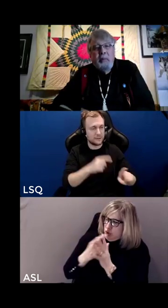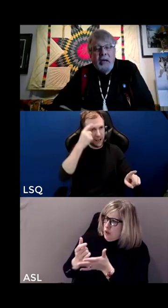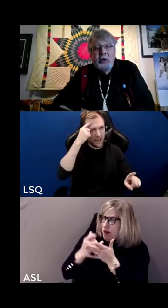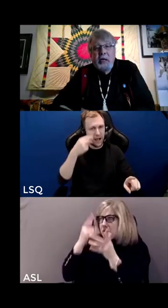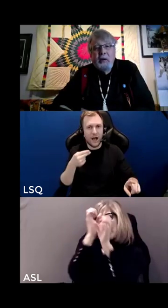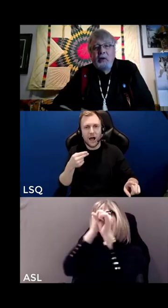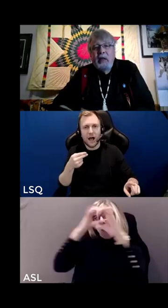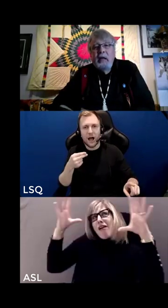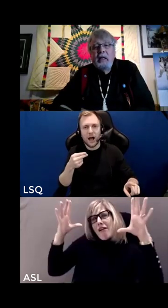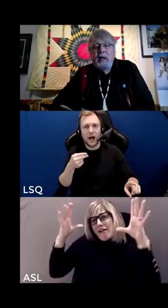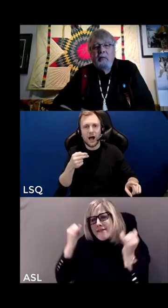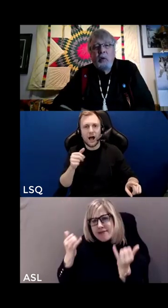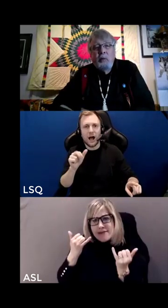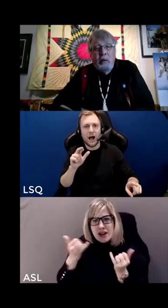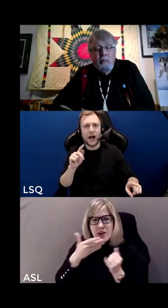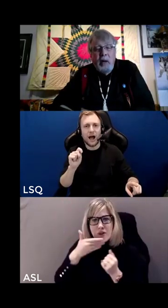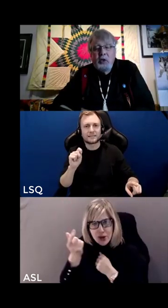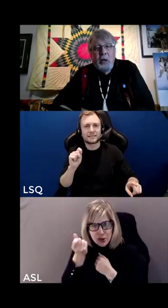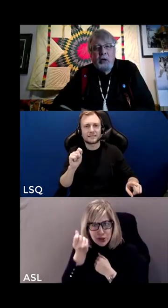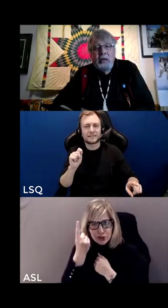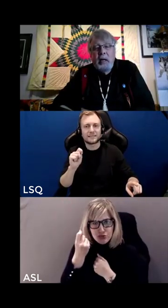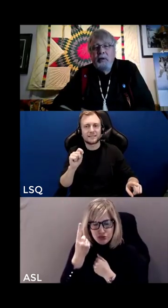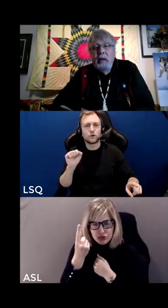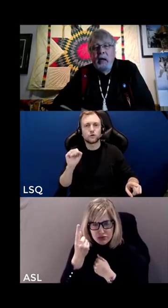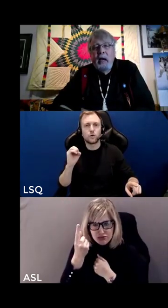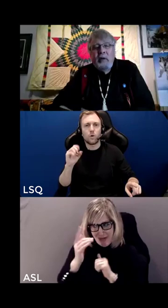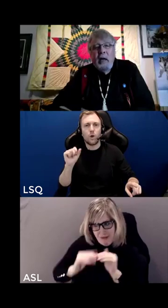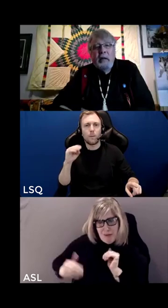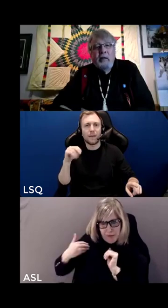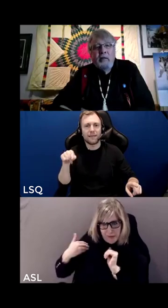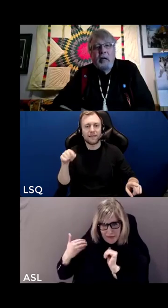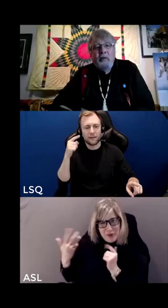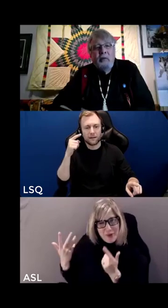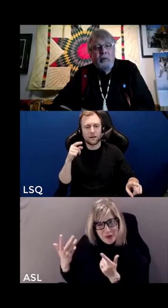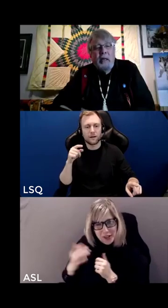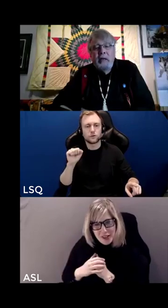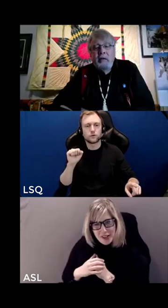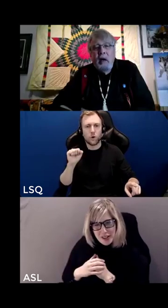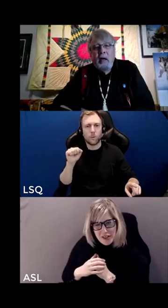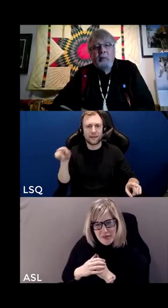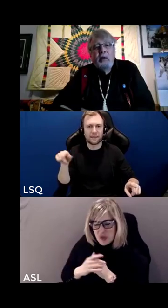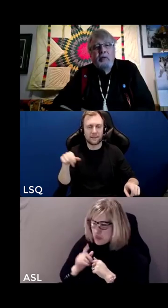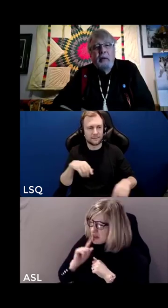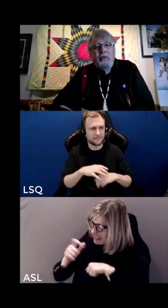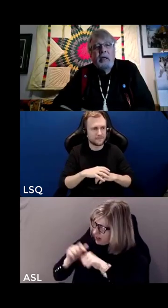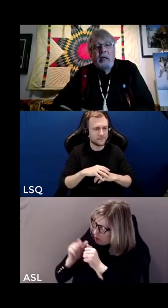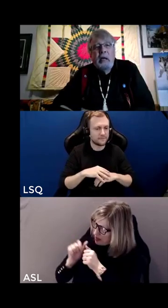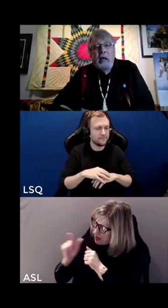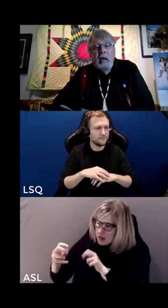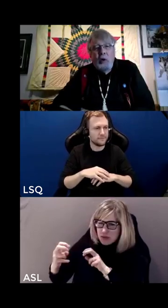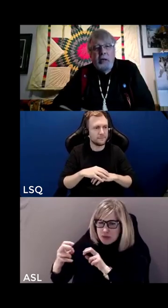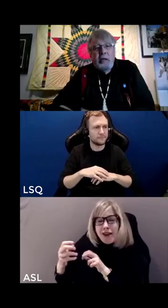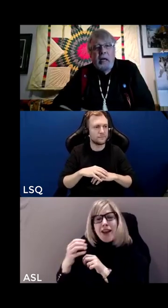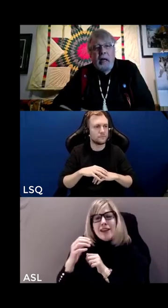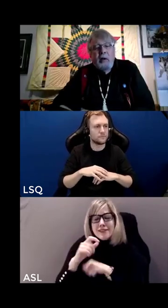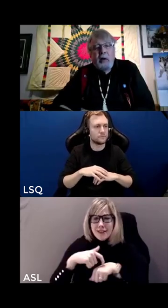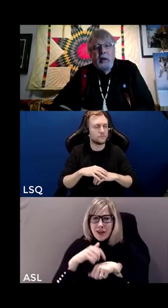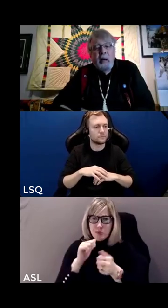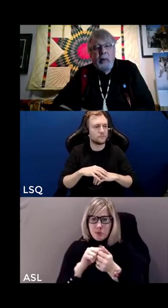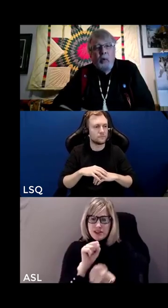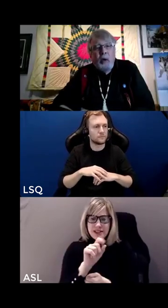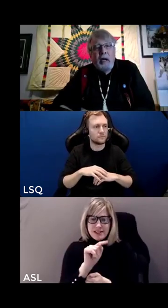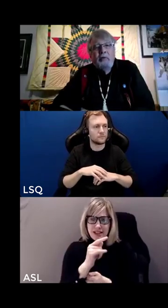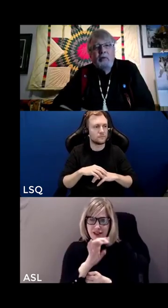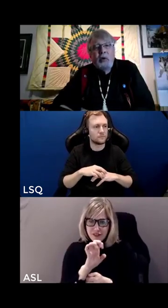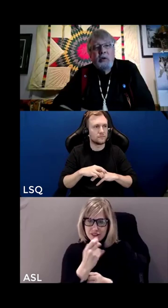and which i'm actually understanding even in much greater depth having had this gift of spending this time with stephanie and learning together